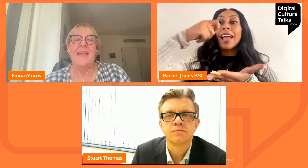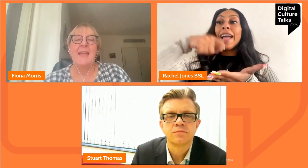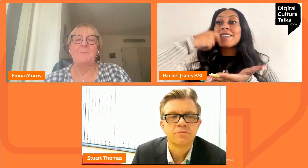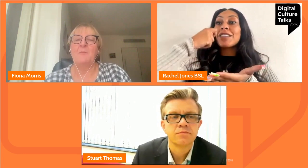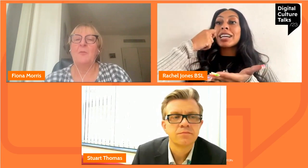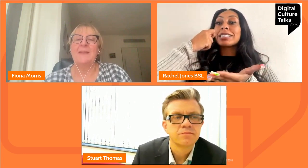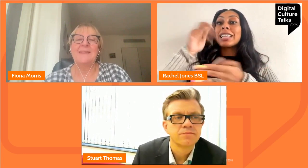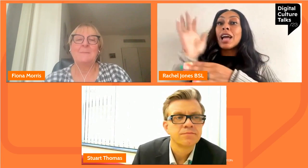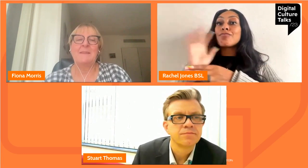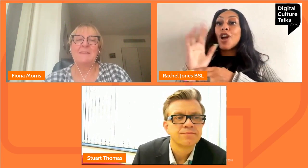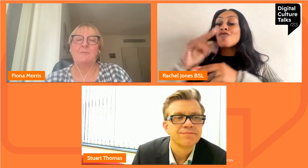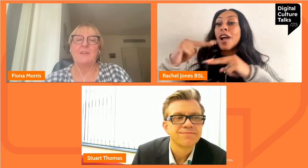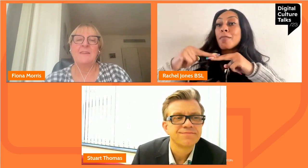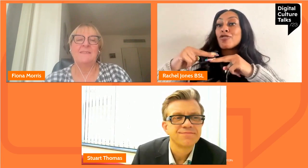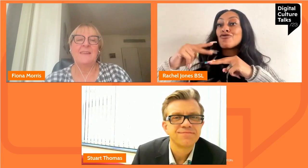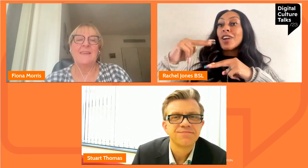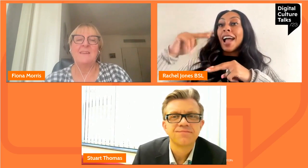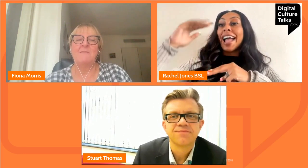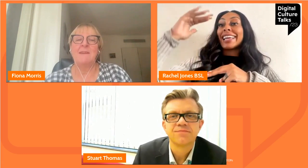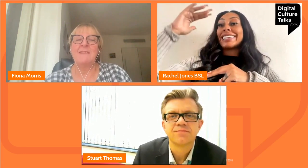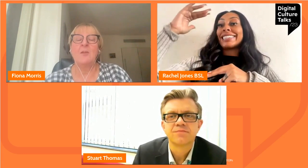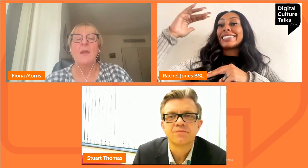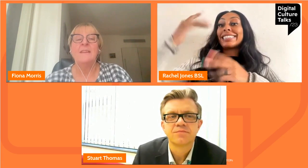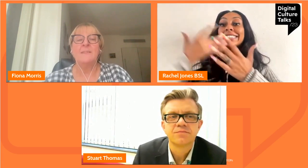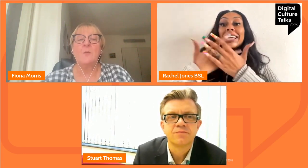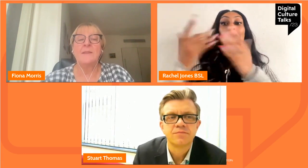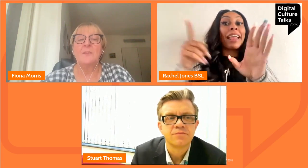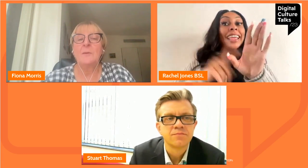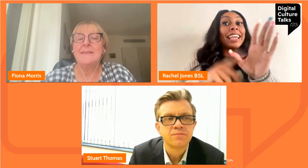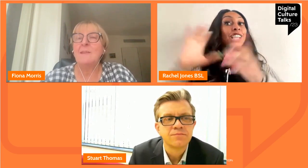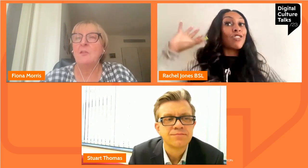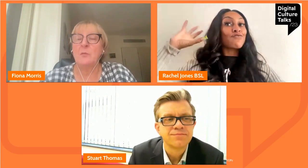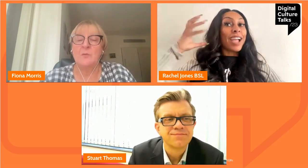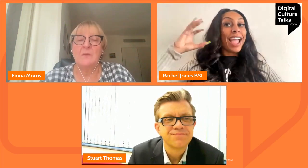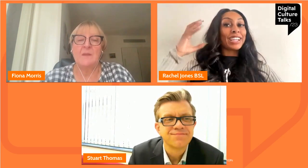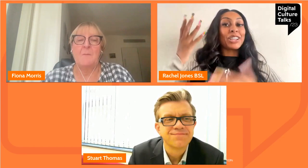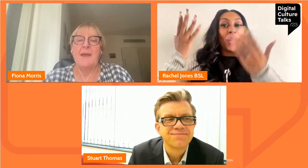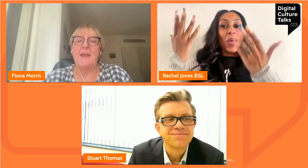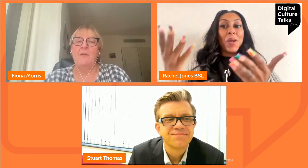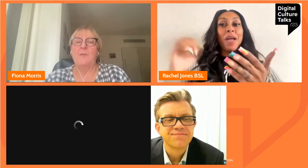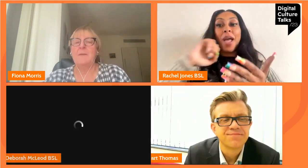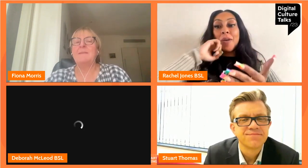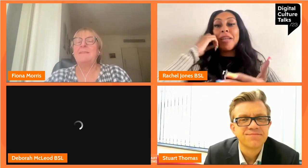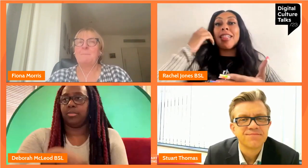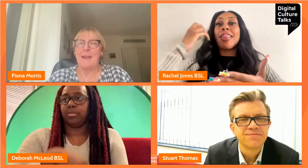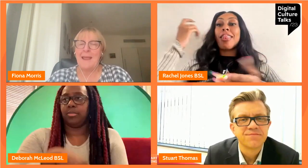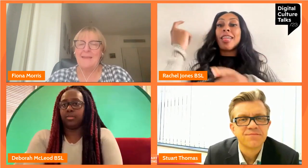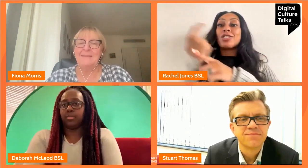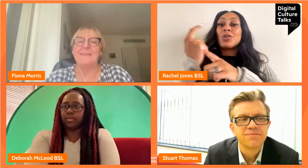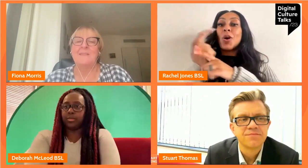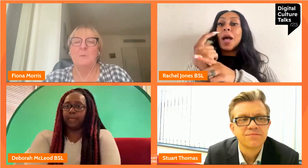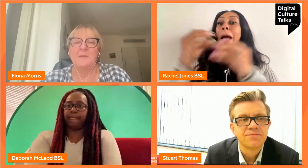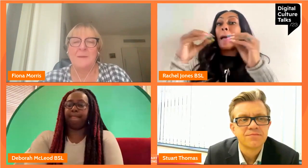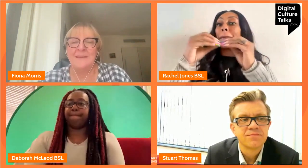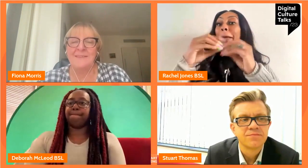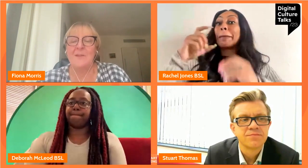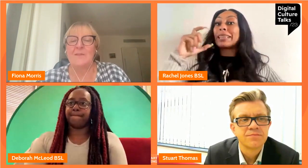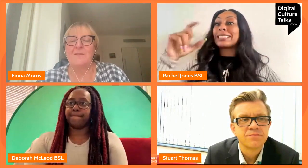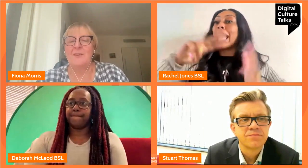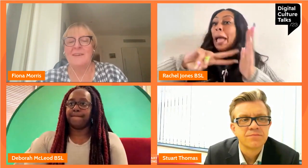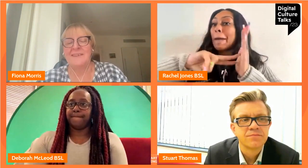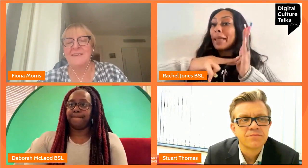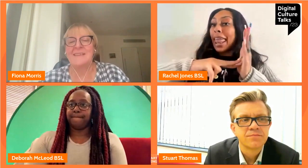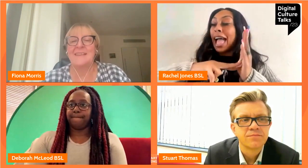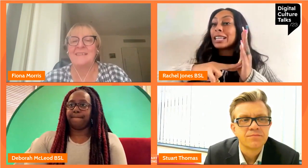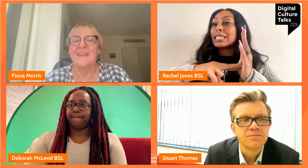and before that he spent several years in radio so stuart is going to talk to us about the bbc's plans in the west midlands